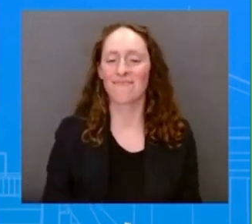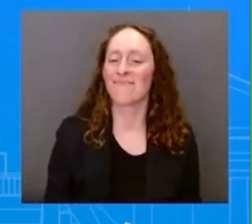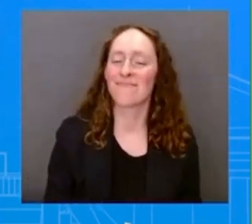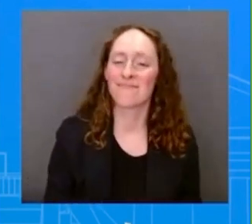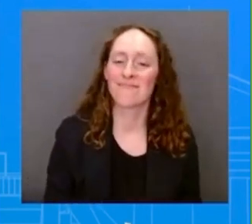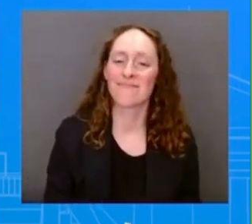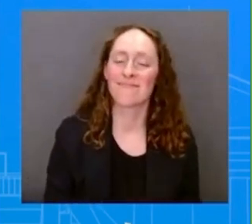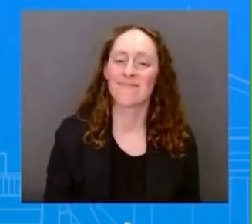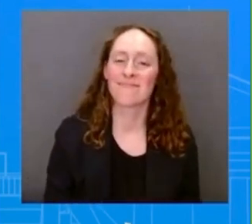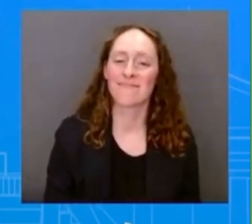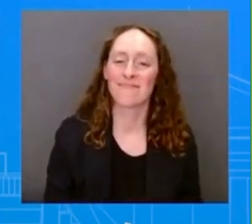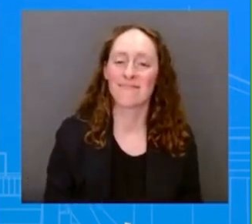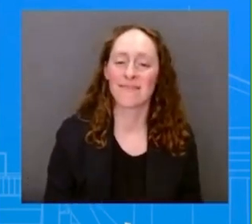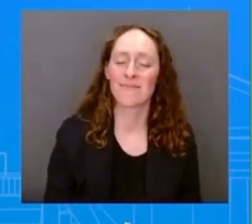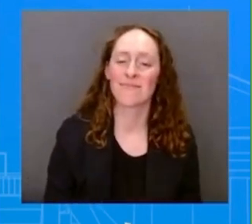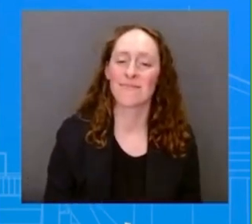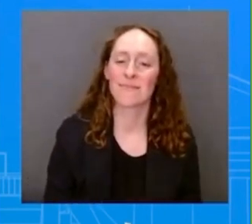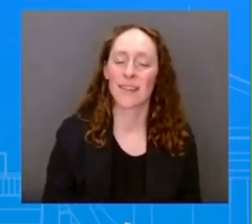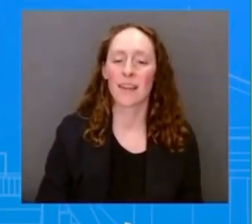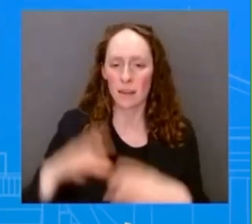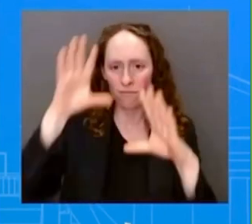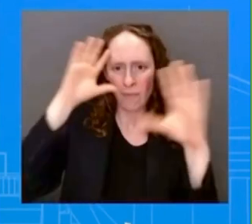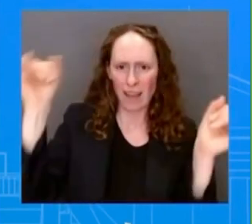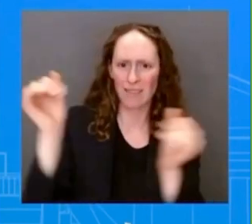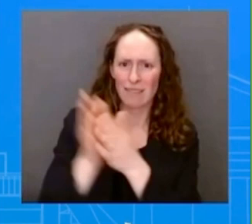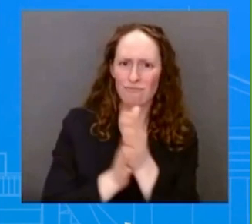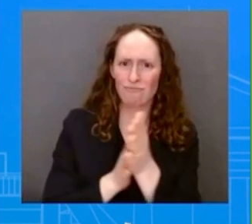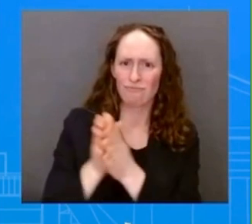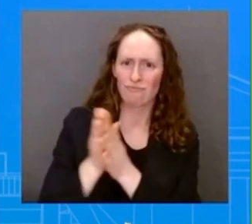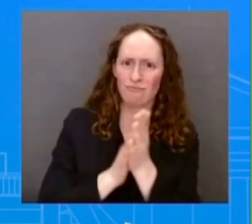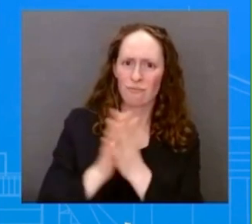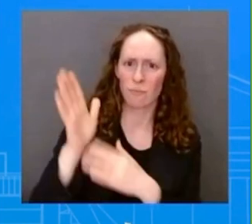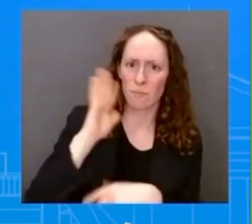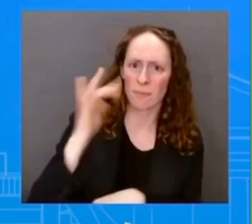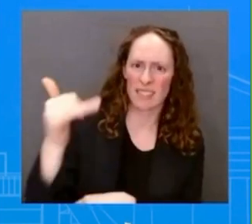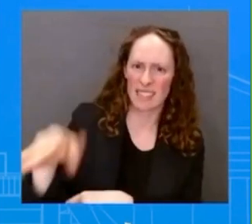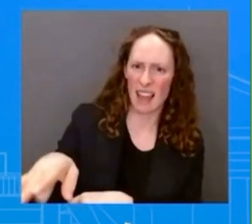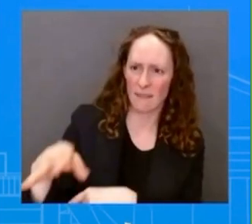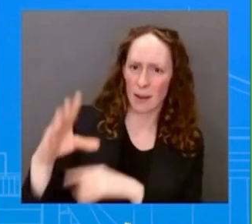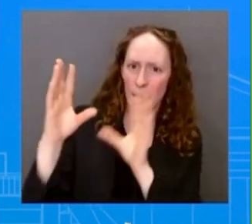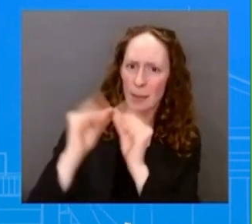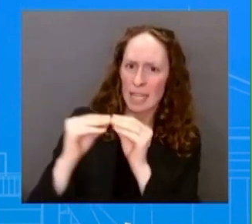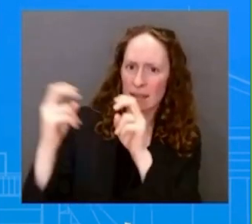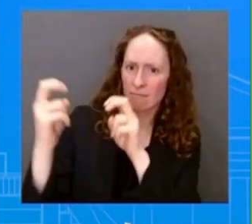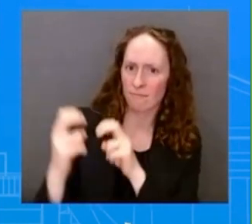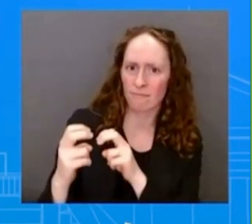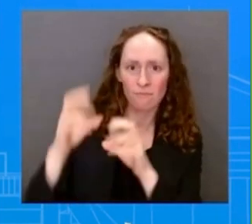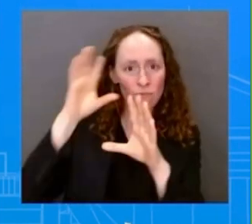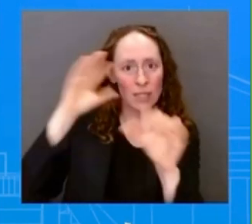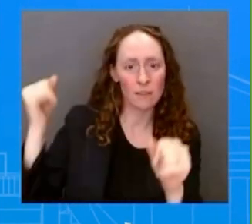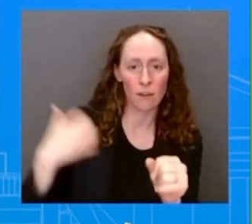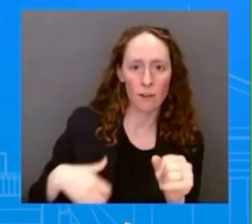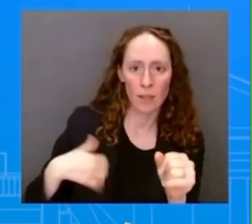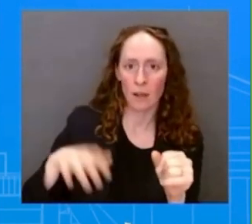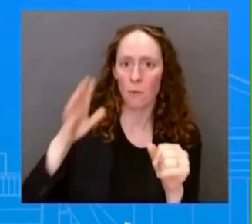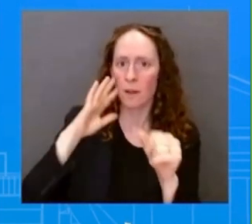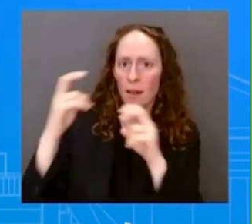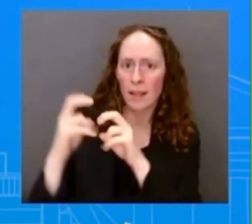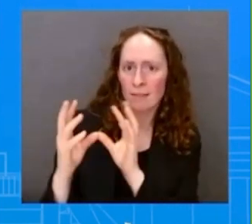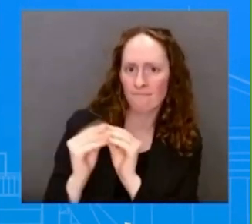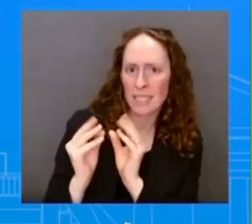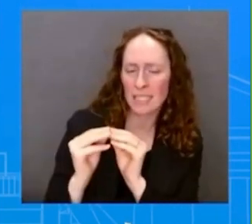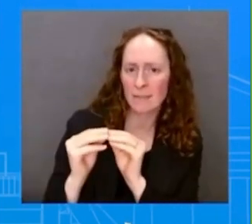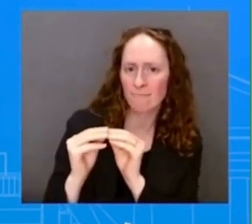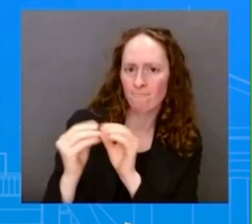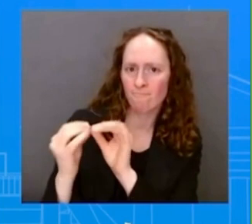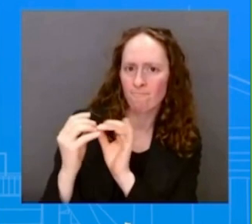Argentina here at the White House later this afternoon, in in just a little bit, about an hour. Argentina is a key partner of the United States in our hemisphere and in light of